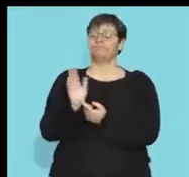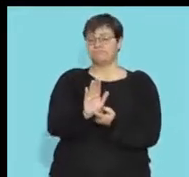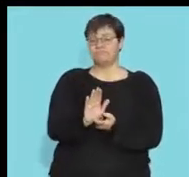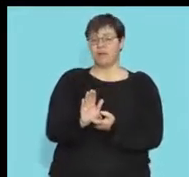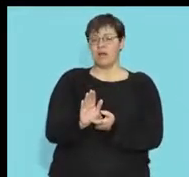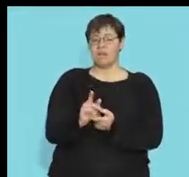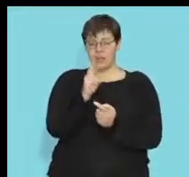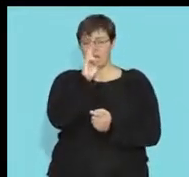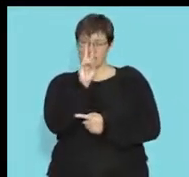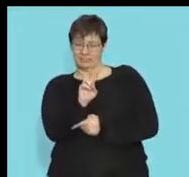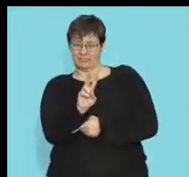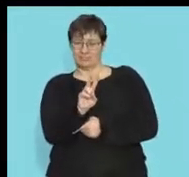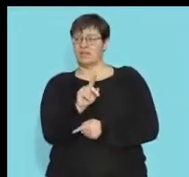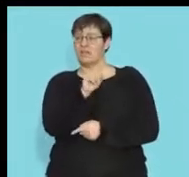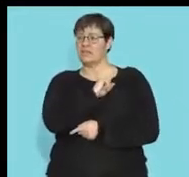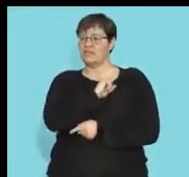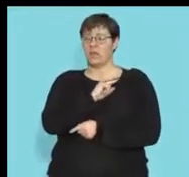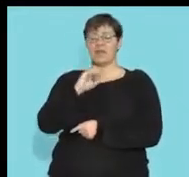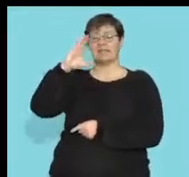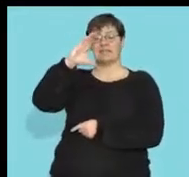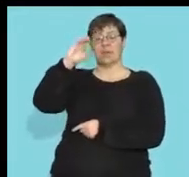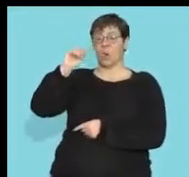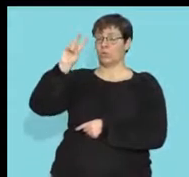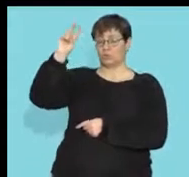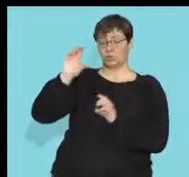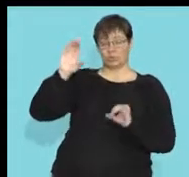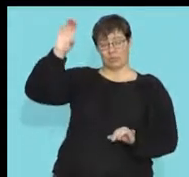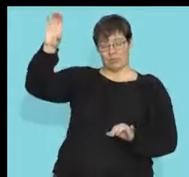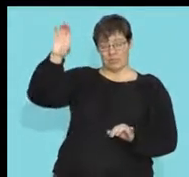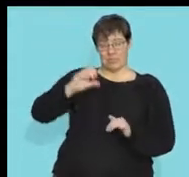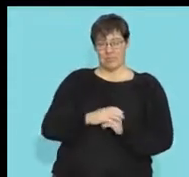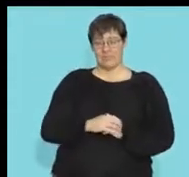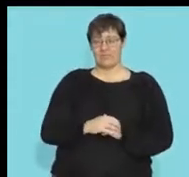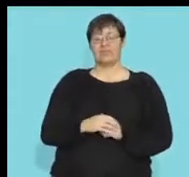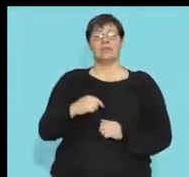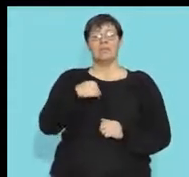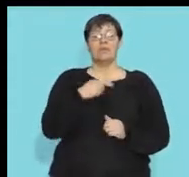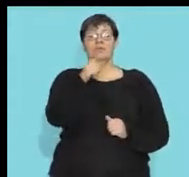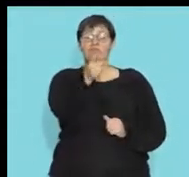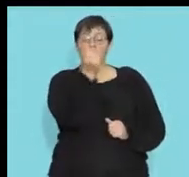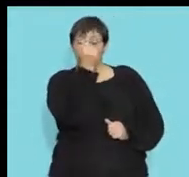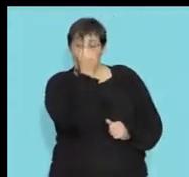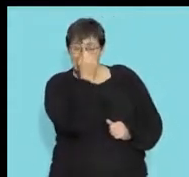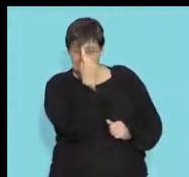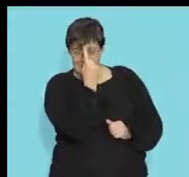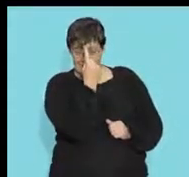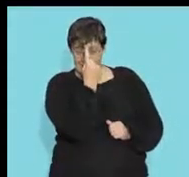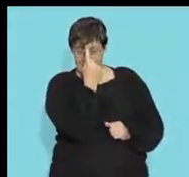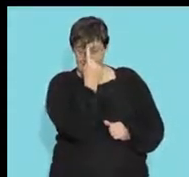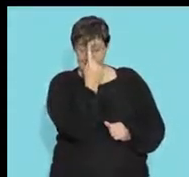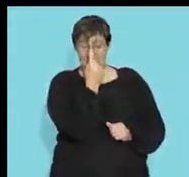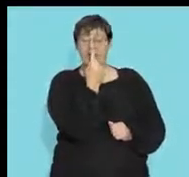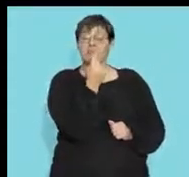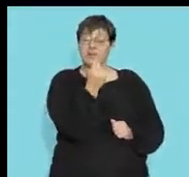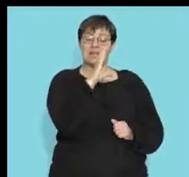to go and work through this and that's why i've put carbon dioxide at the top there is that i want you to understand that it's a carbon